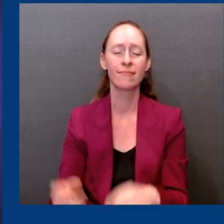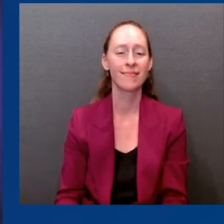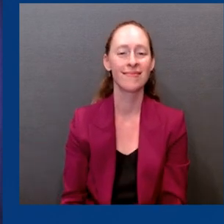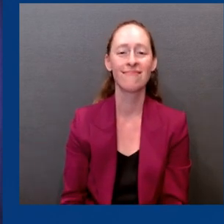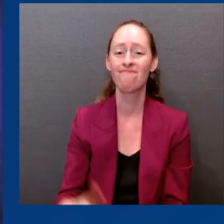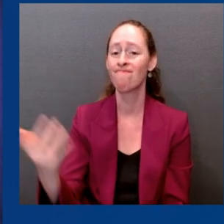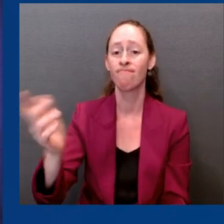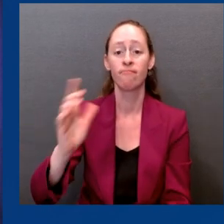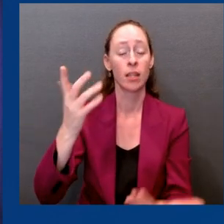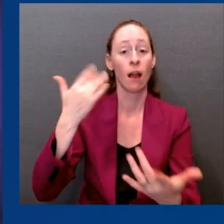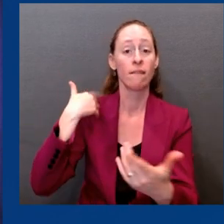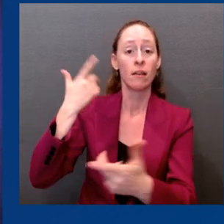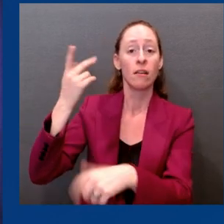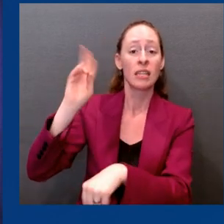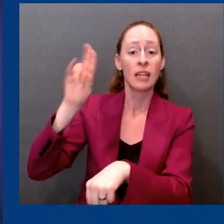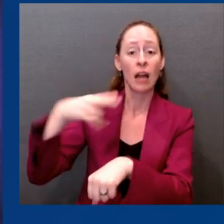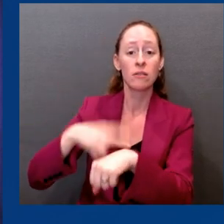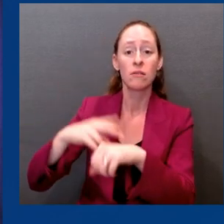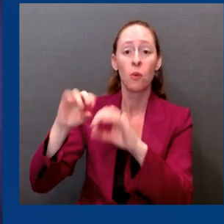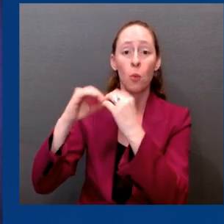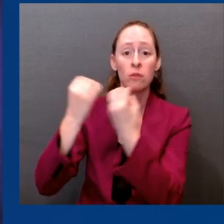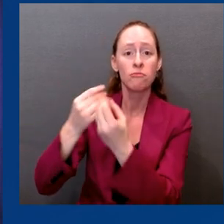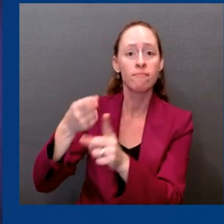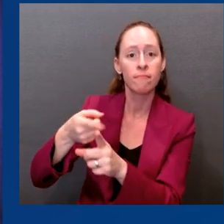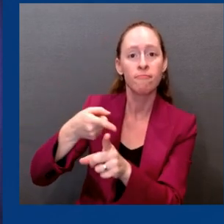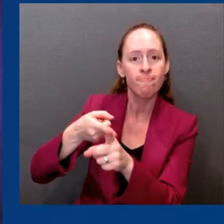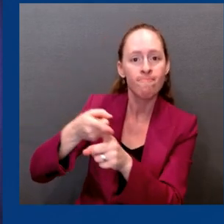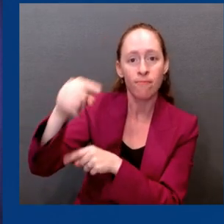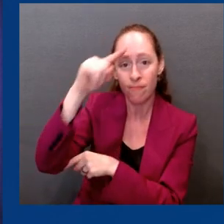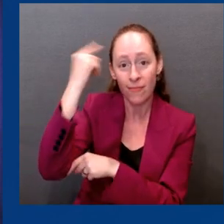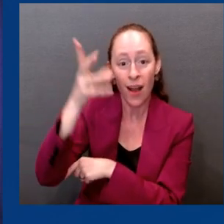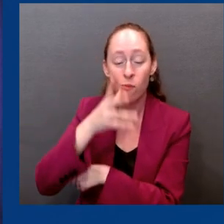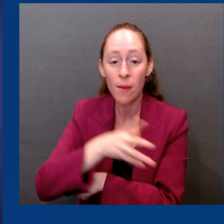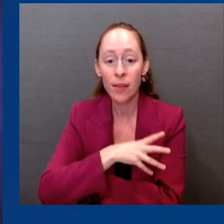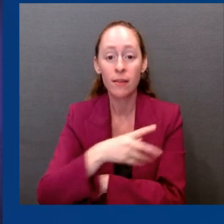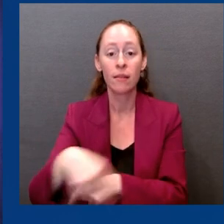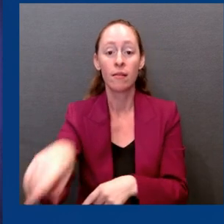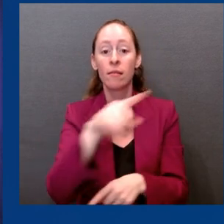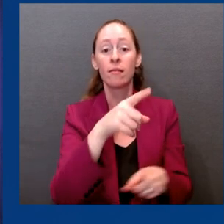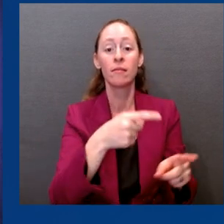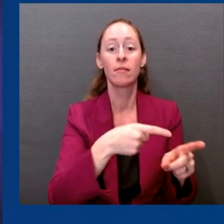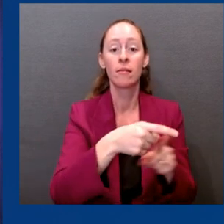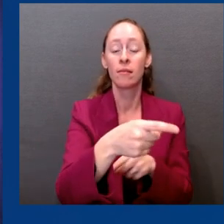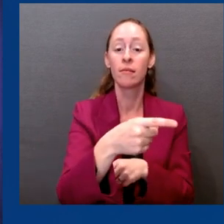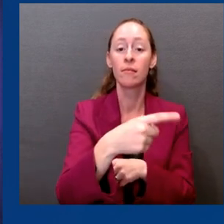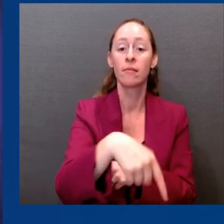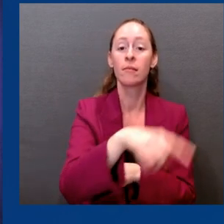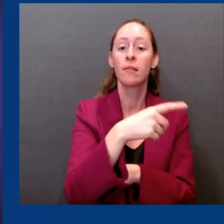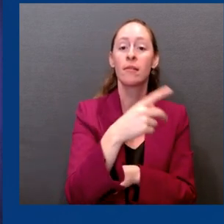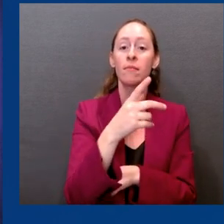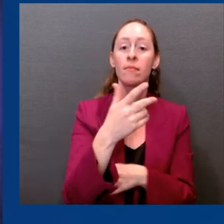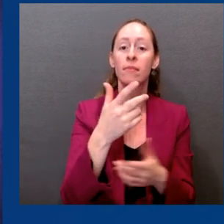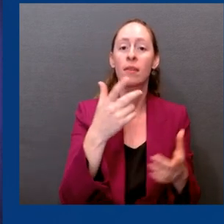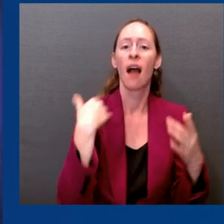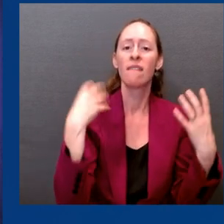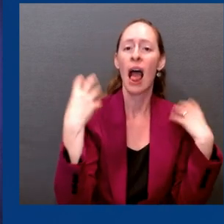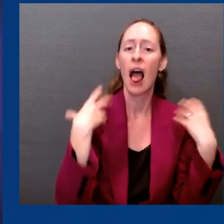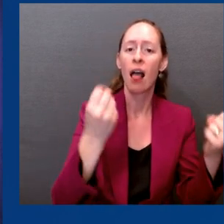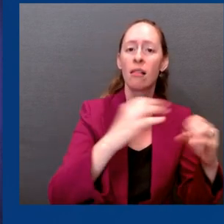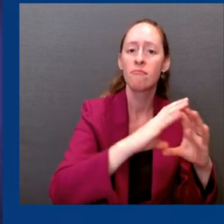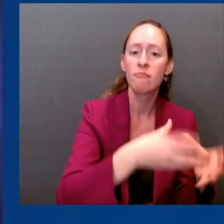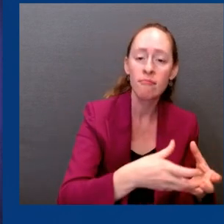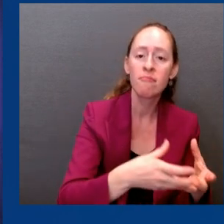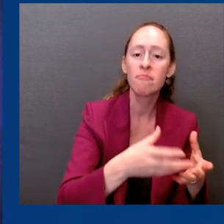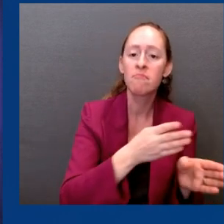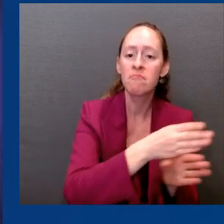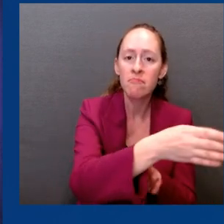Pastors Alliance will host community health expos and vaccine drives throughout America and in various cities. Faith-based groups,